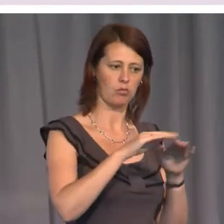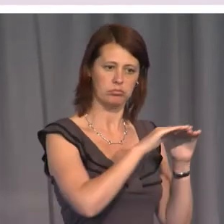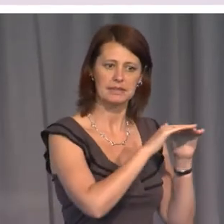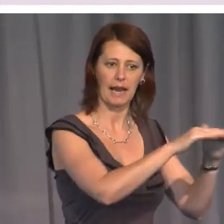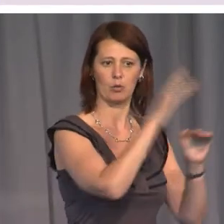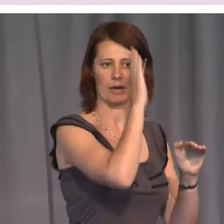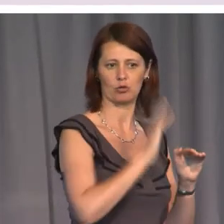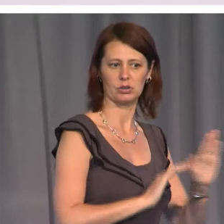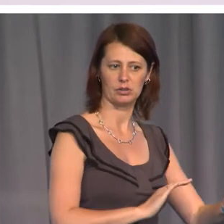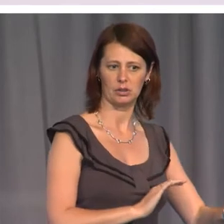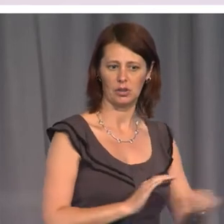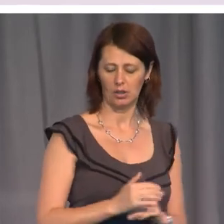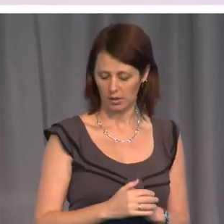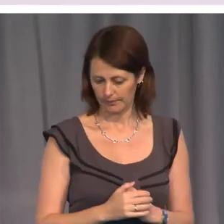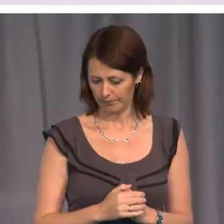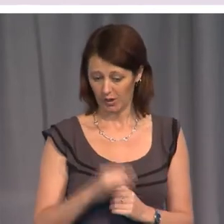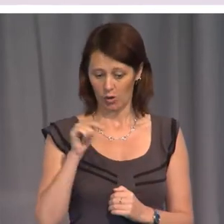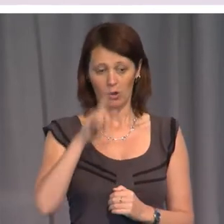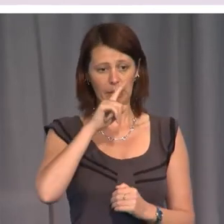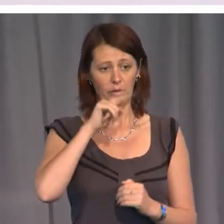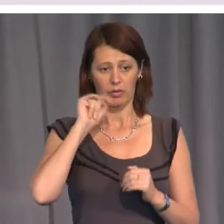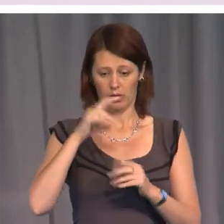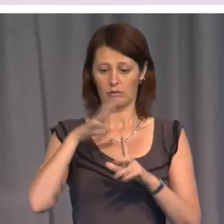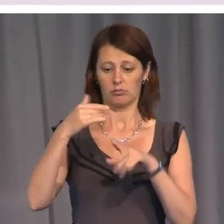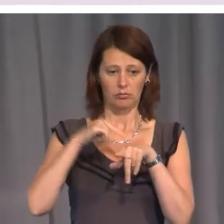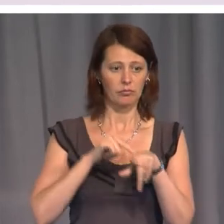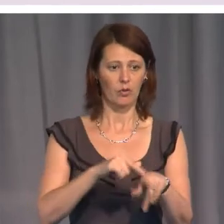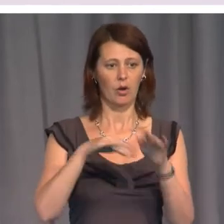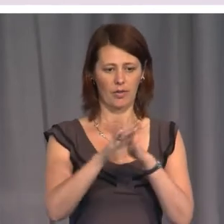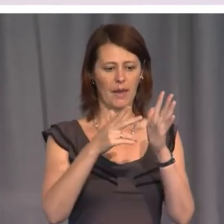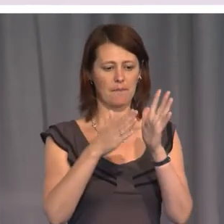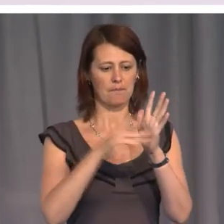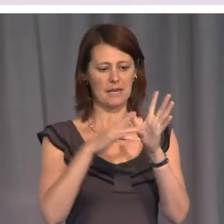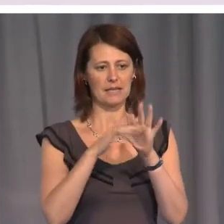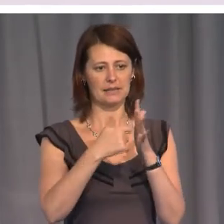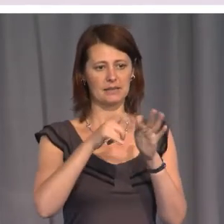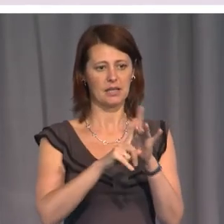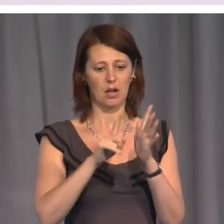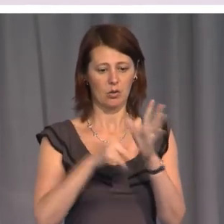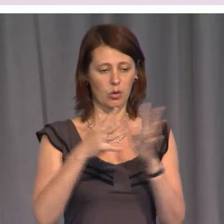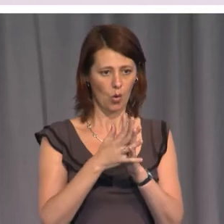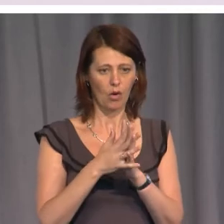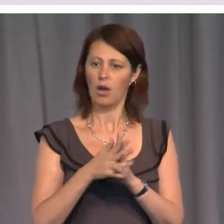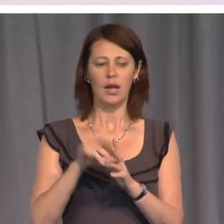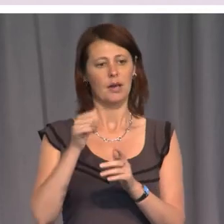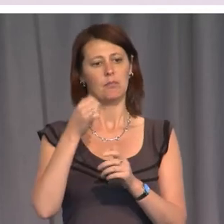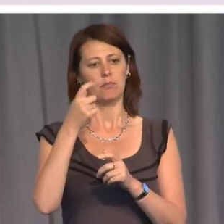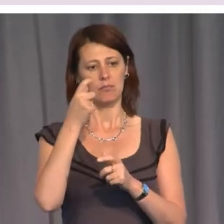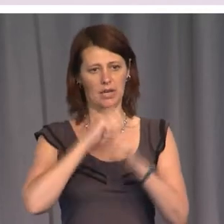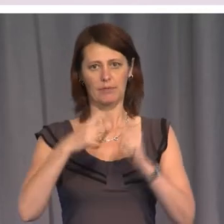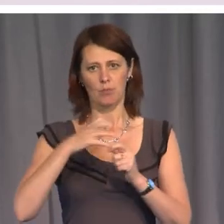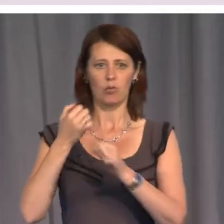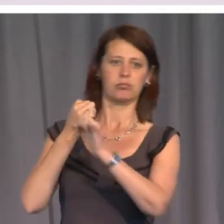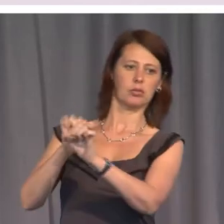countries that enact a Magnitsky Law, the more effective it becomes as a deterrent against human rights abuse.